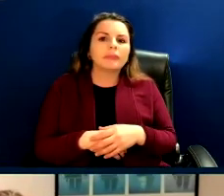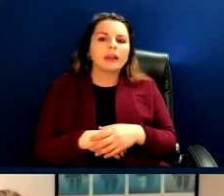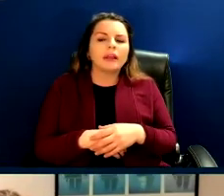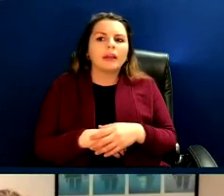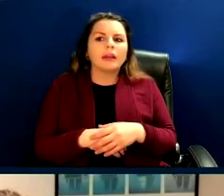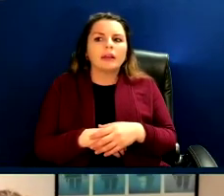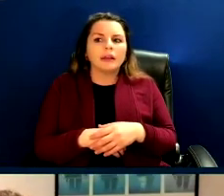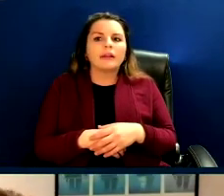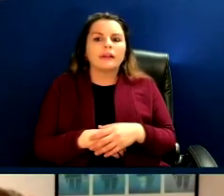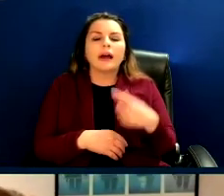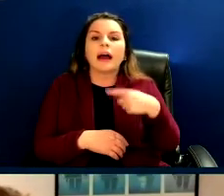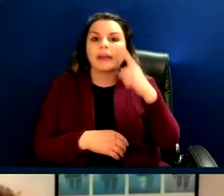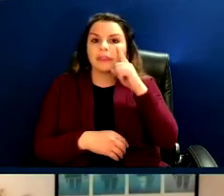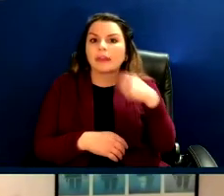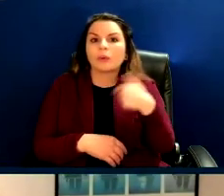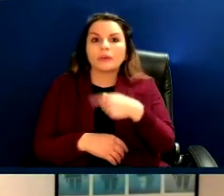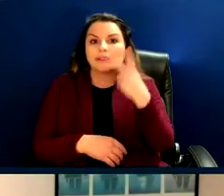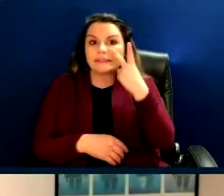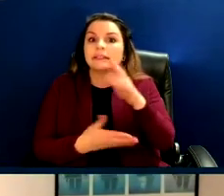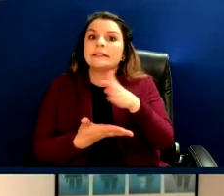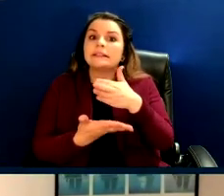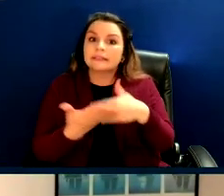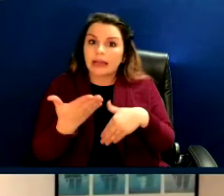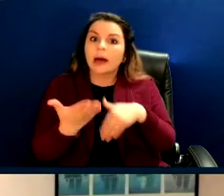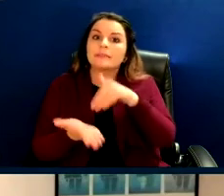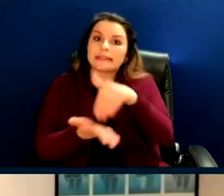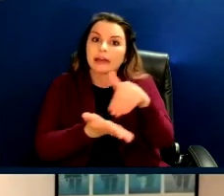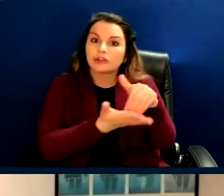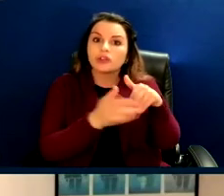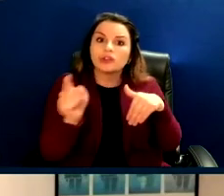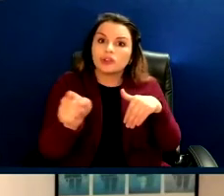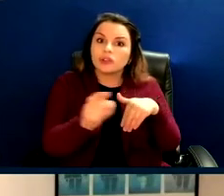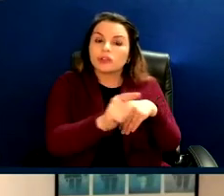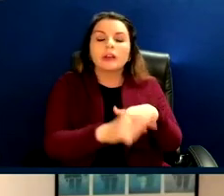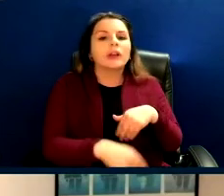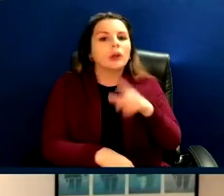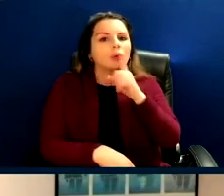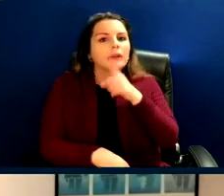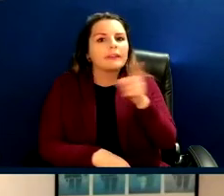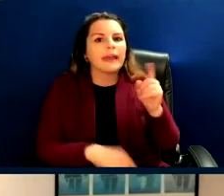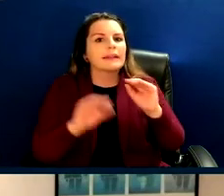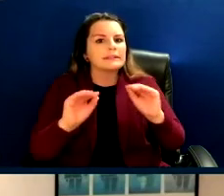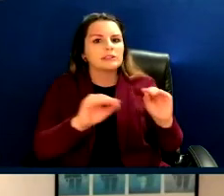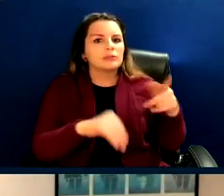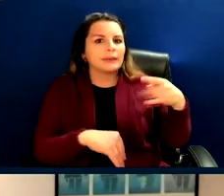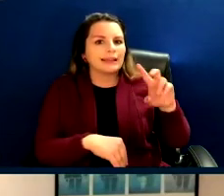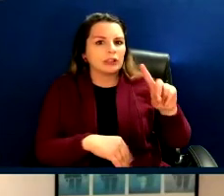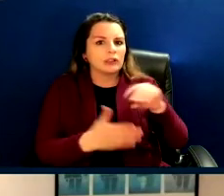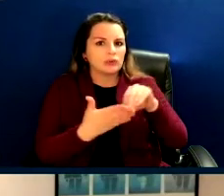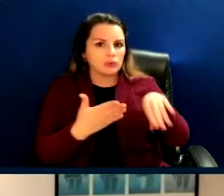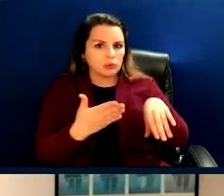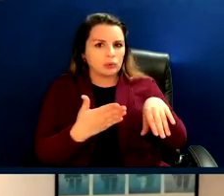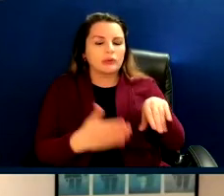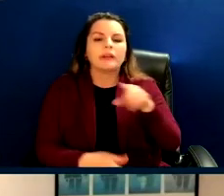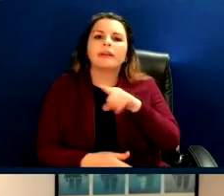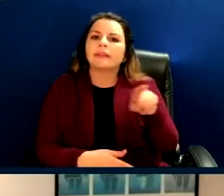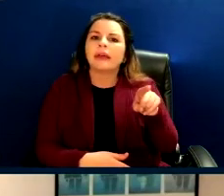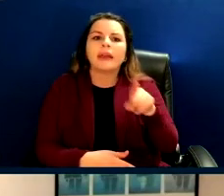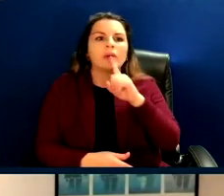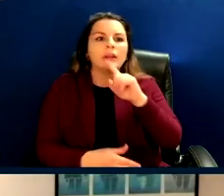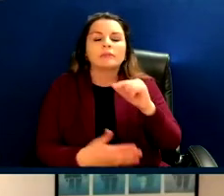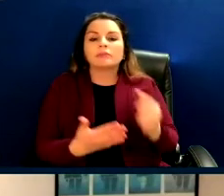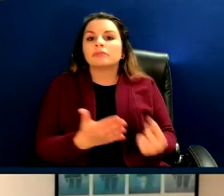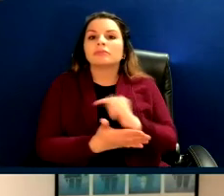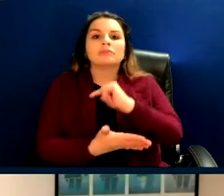we're seeing some centers emerge where we are training doctoral students who can come out. Certainly we're,